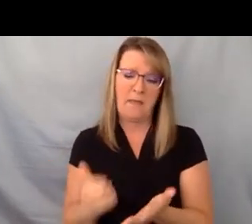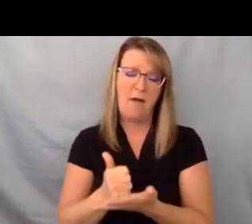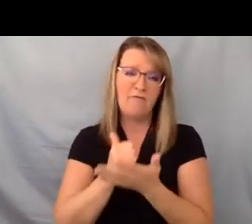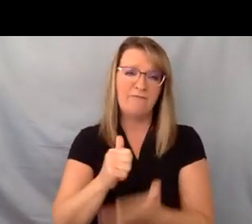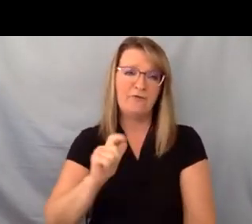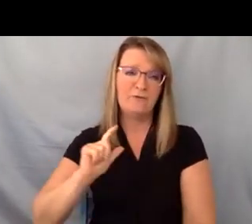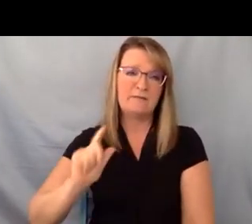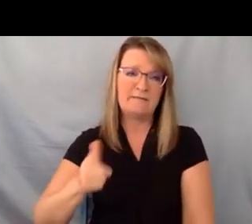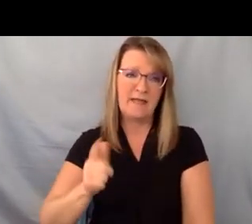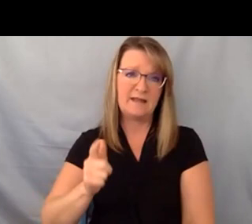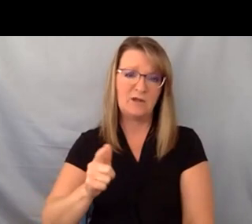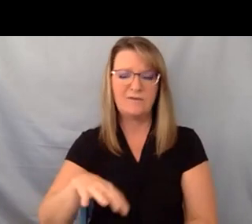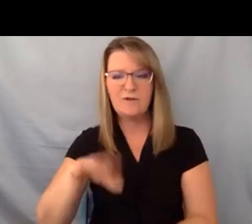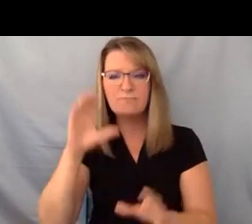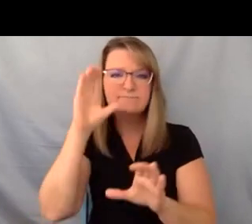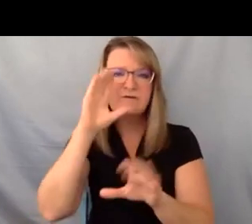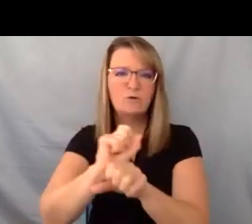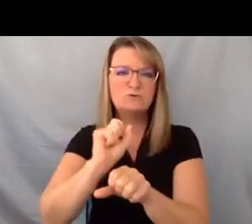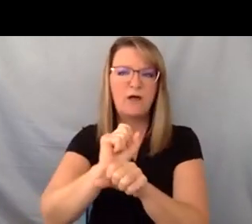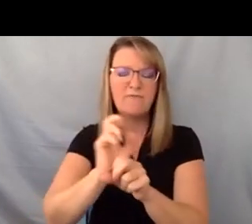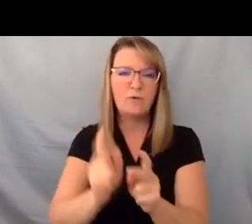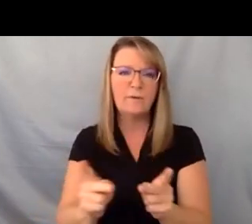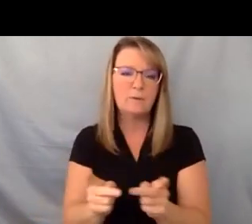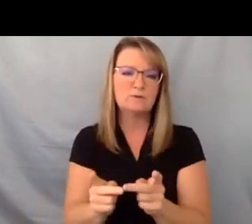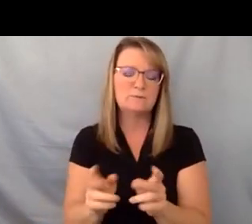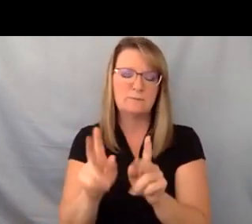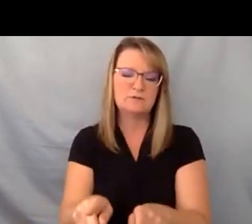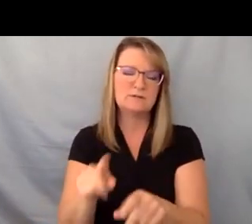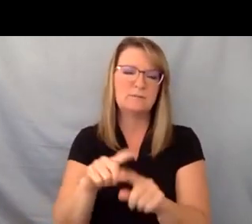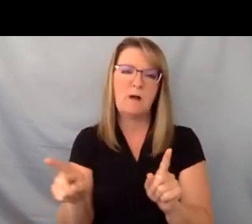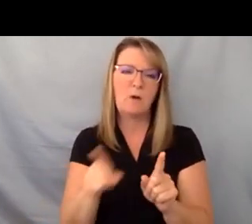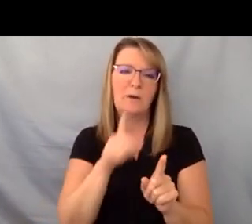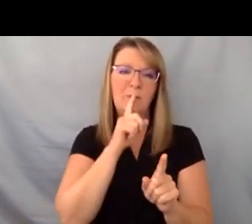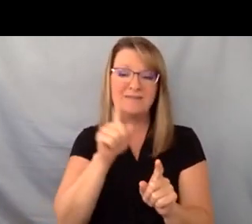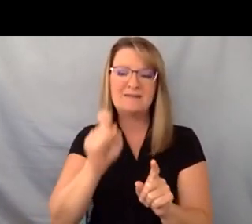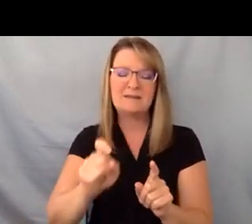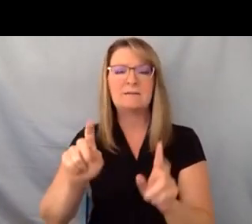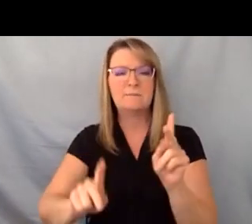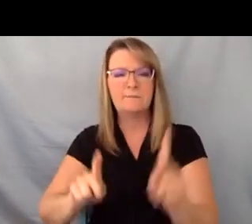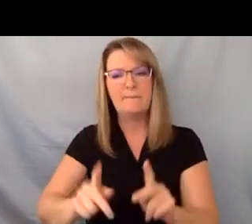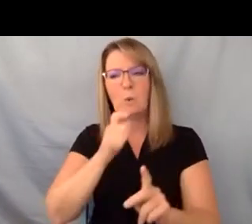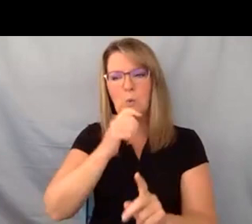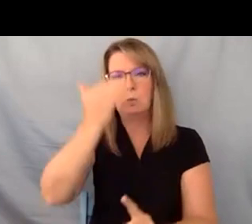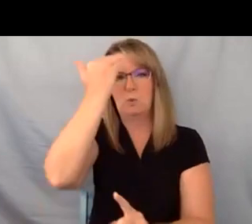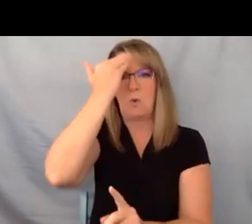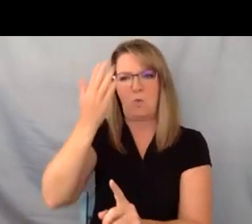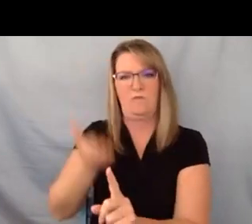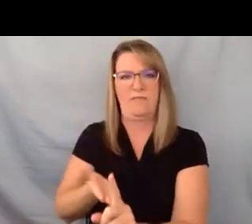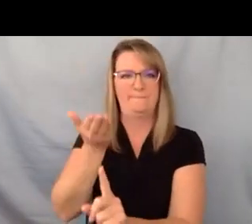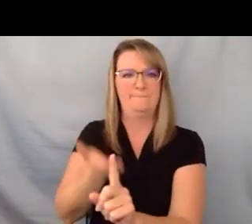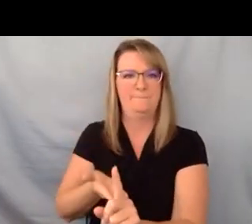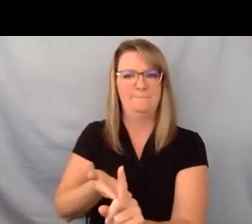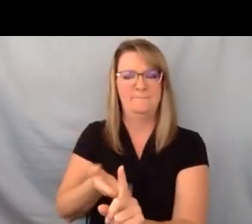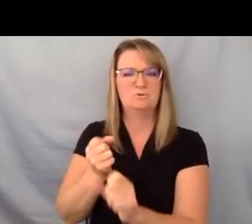you know they're trying to find jobs for the person but you know we really need those people that really know them and to actually make a robust